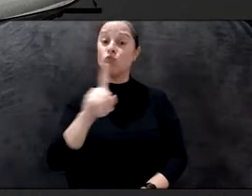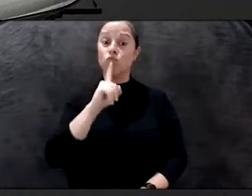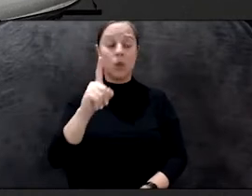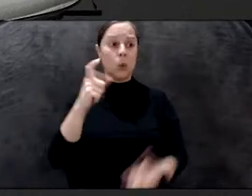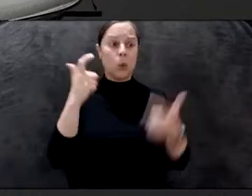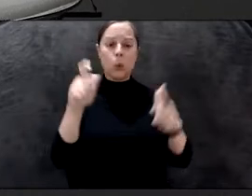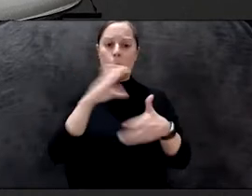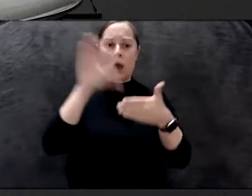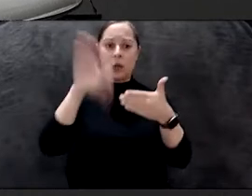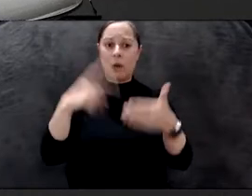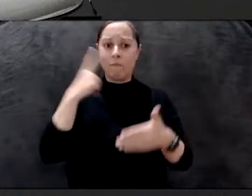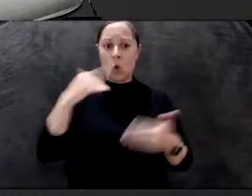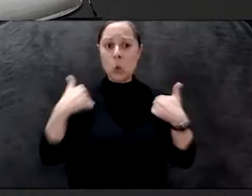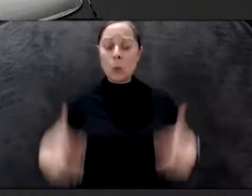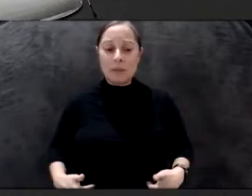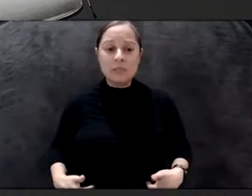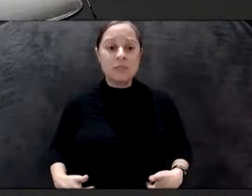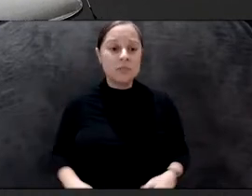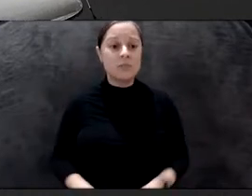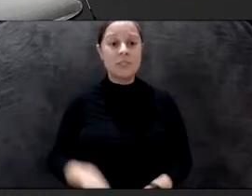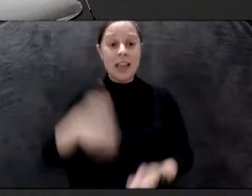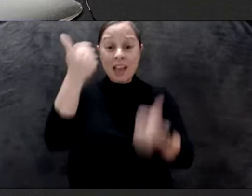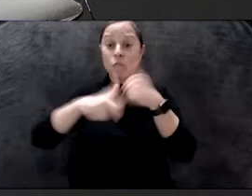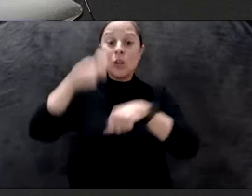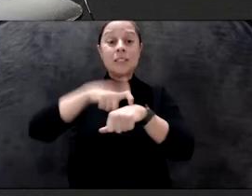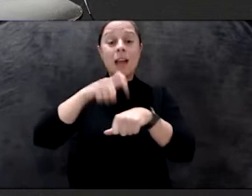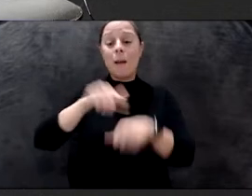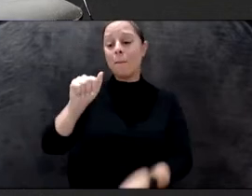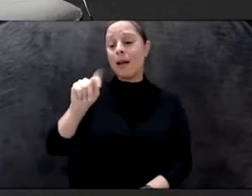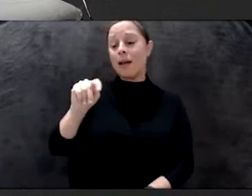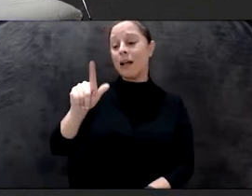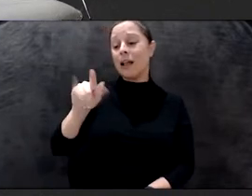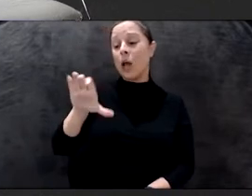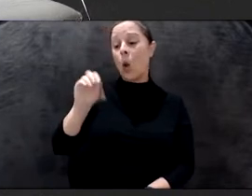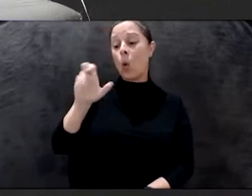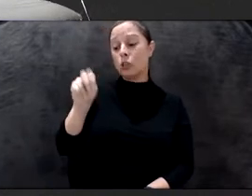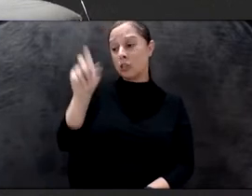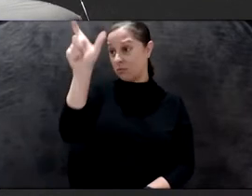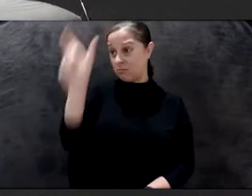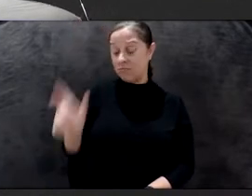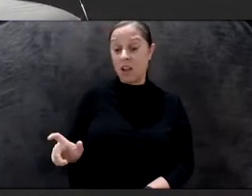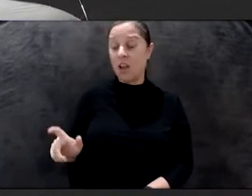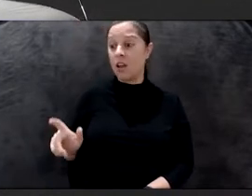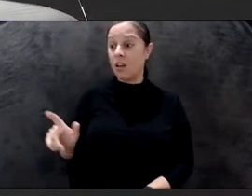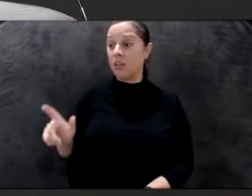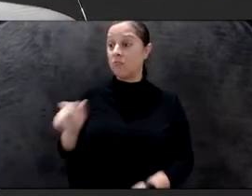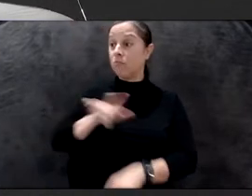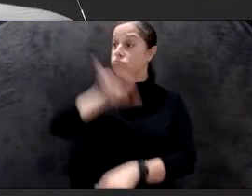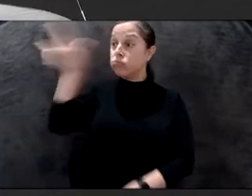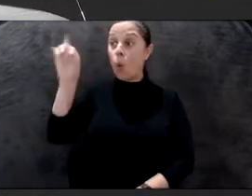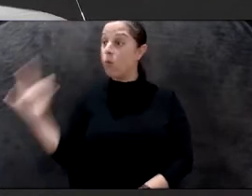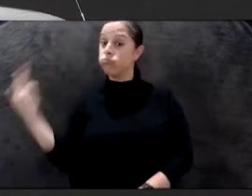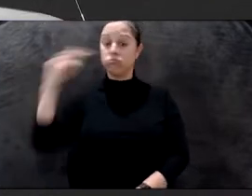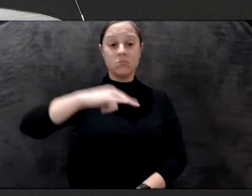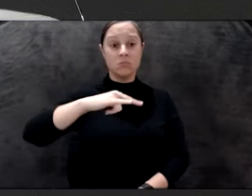on planet Earth. He's calculated today that every time that we cross the Atlantic, somewhere in the planet will diminish